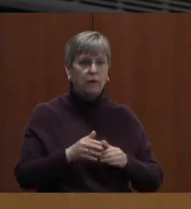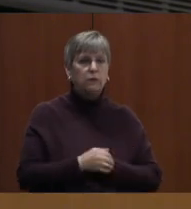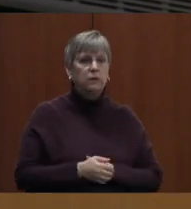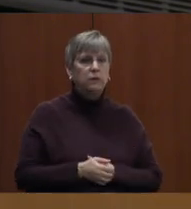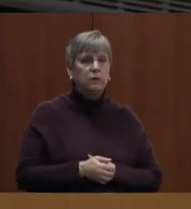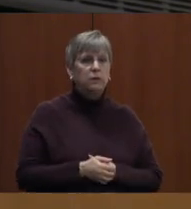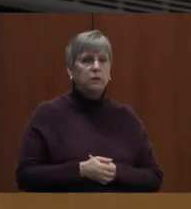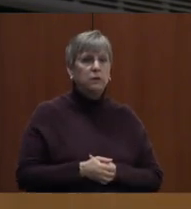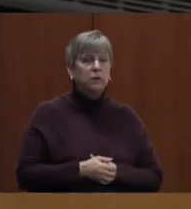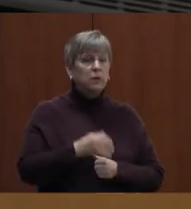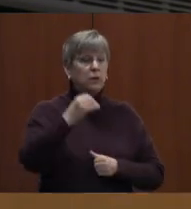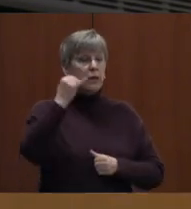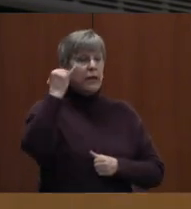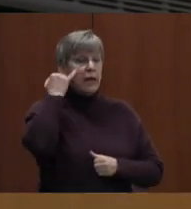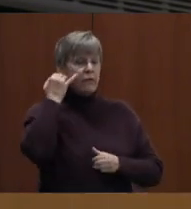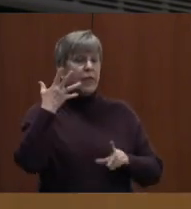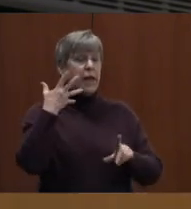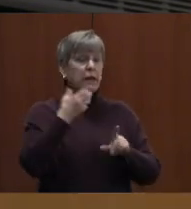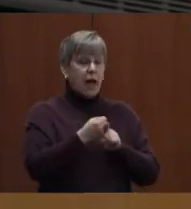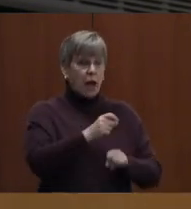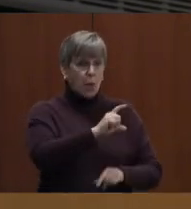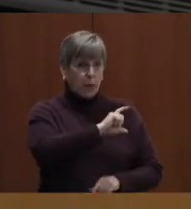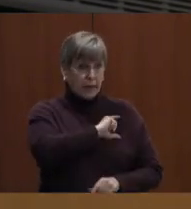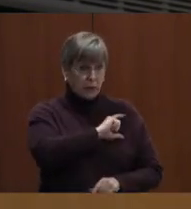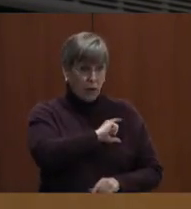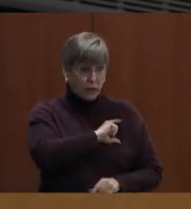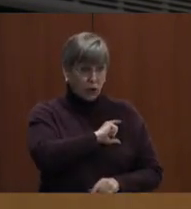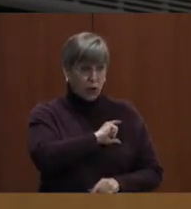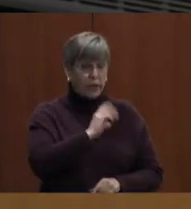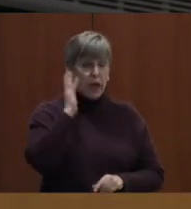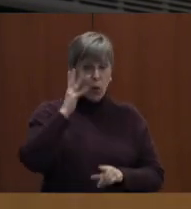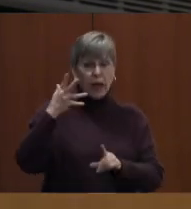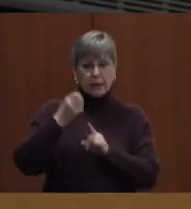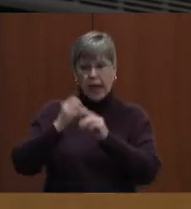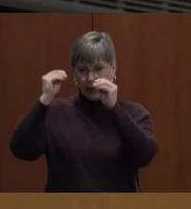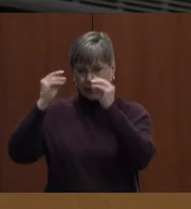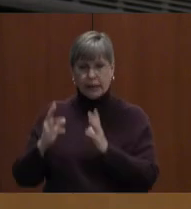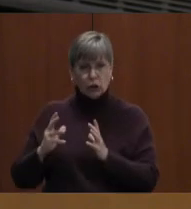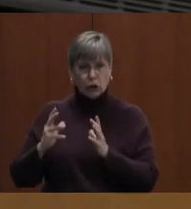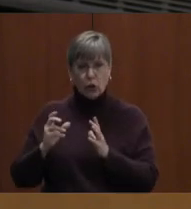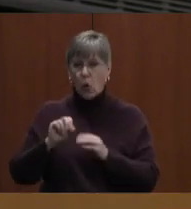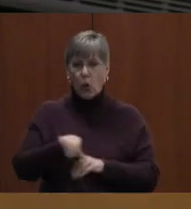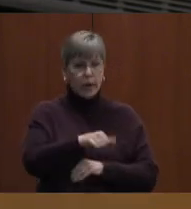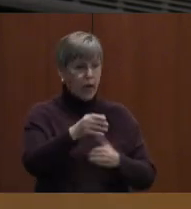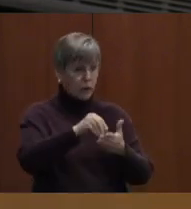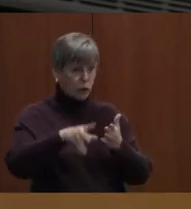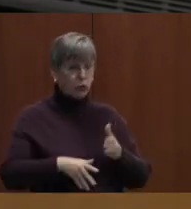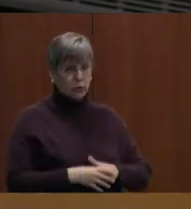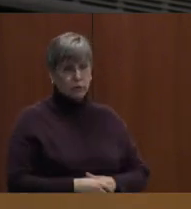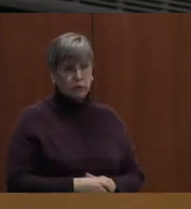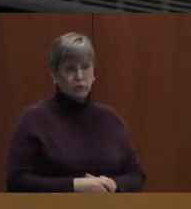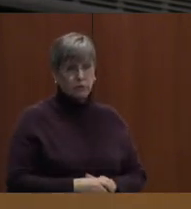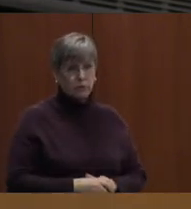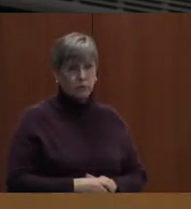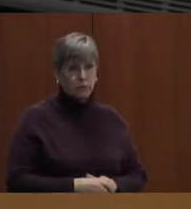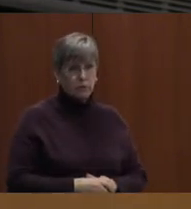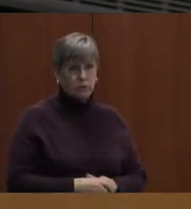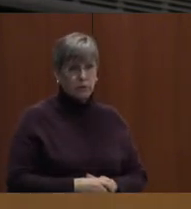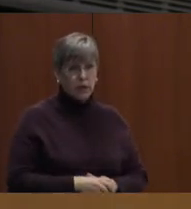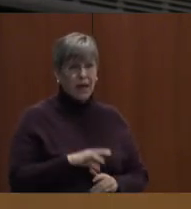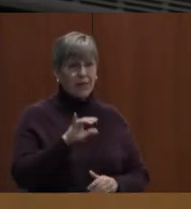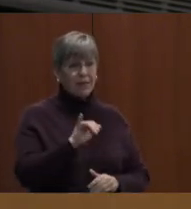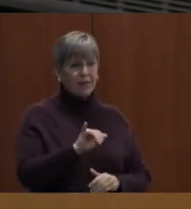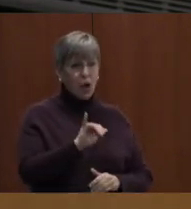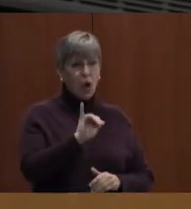will attack a police officer, they will attack a teacher or another student. And it's only